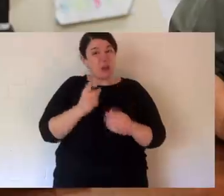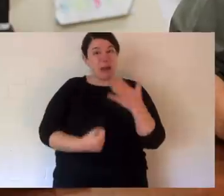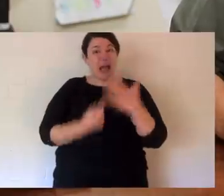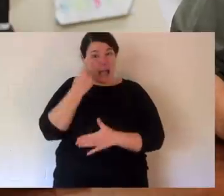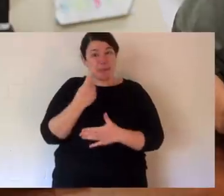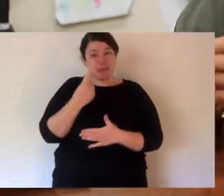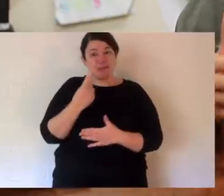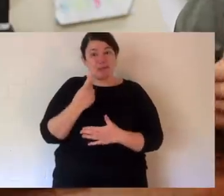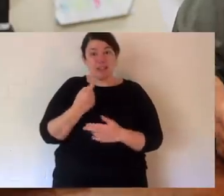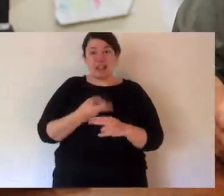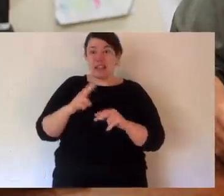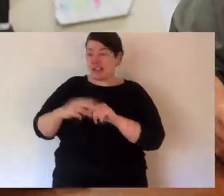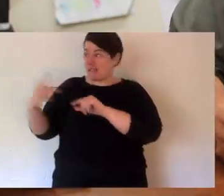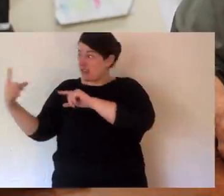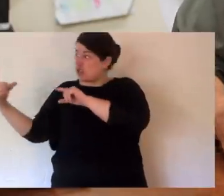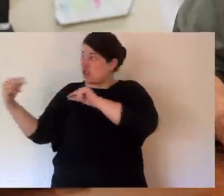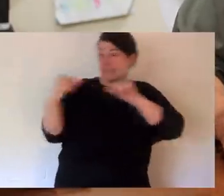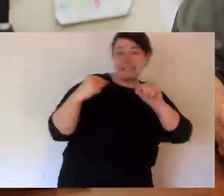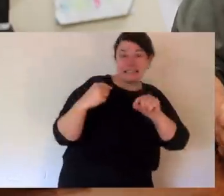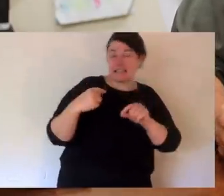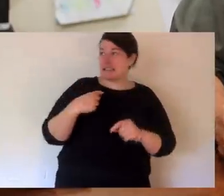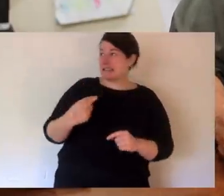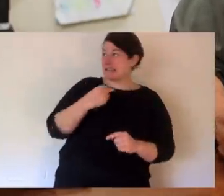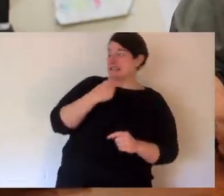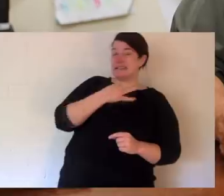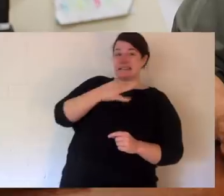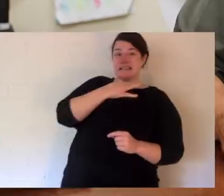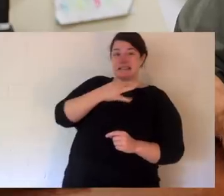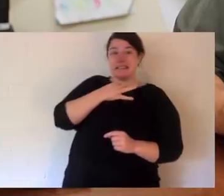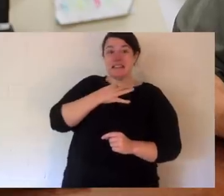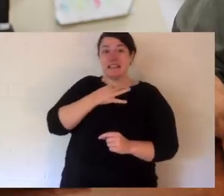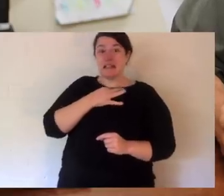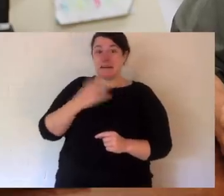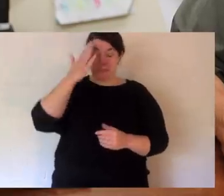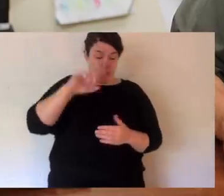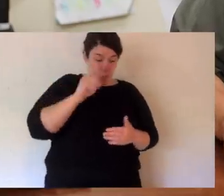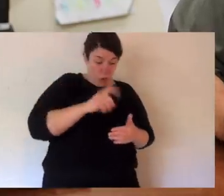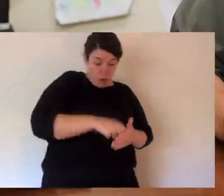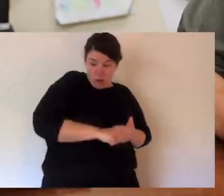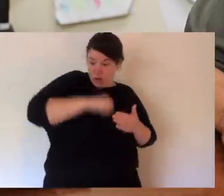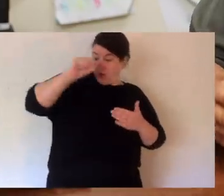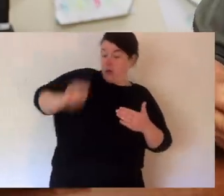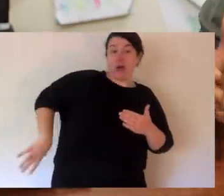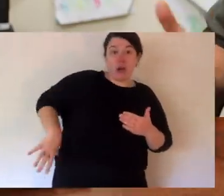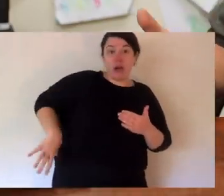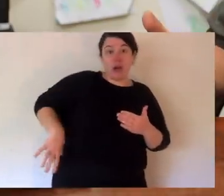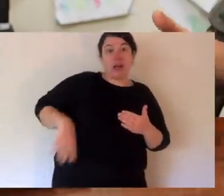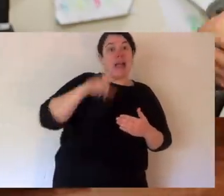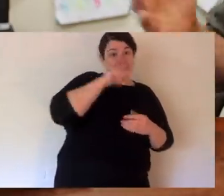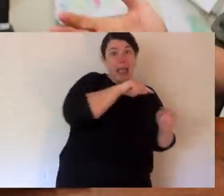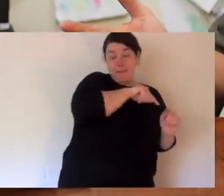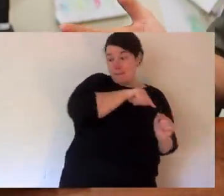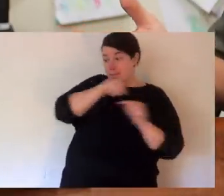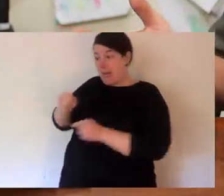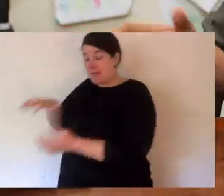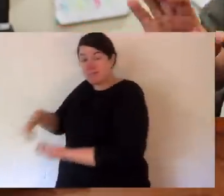sometimes. If marsupials are chased by a predator, or they're under danger, the mum will actually leave the joey.